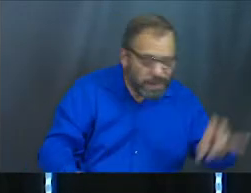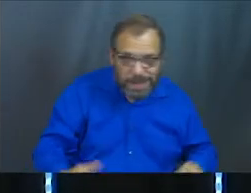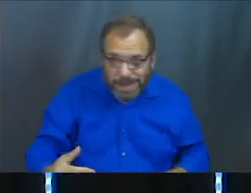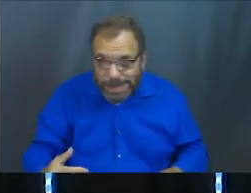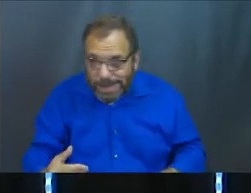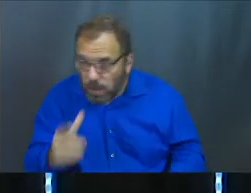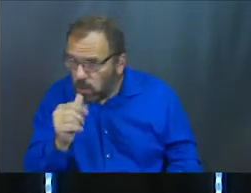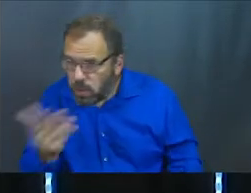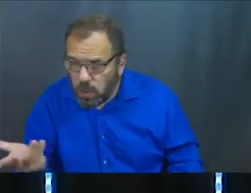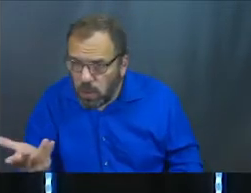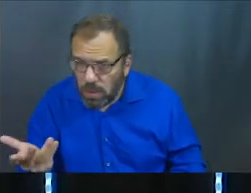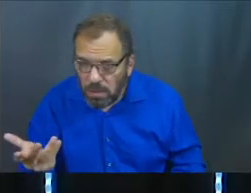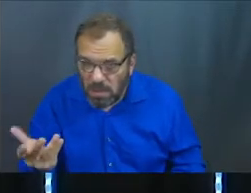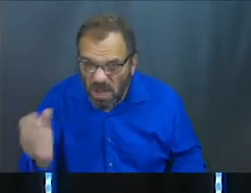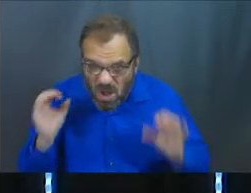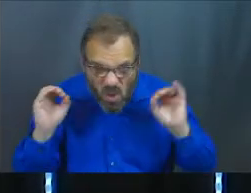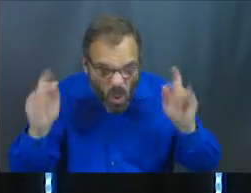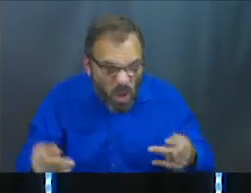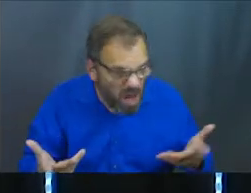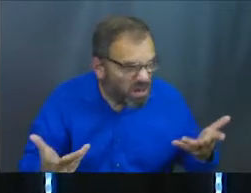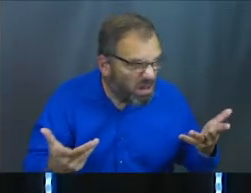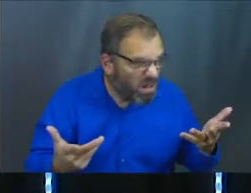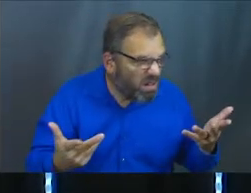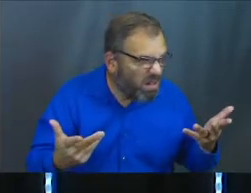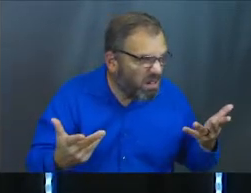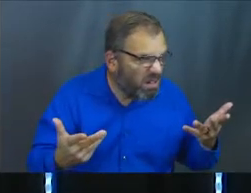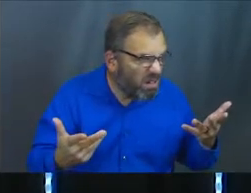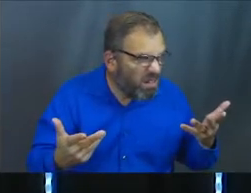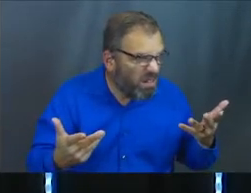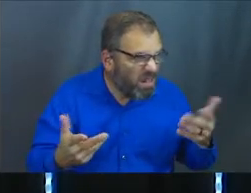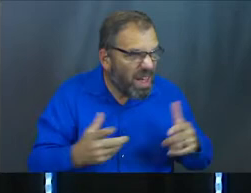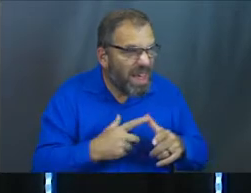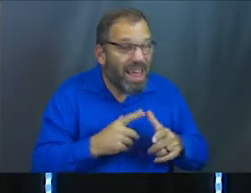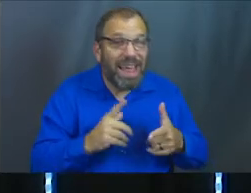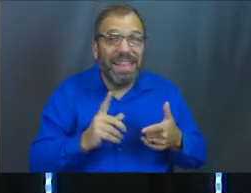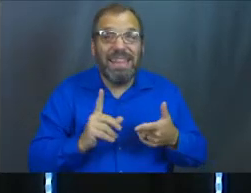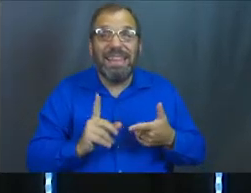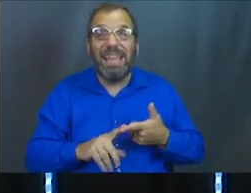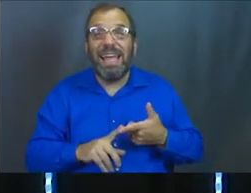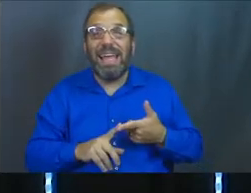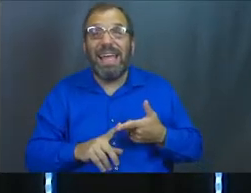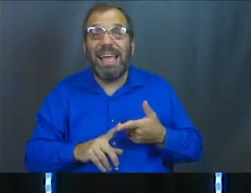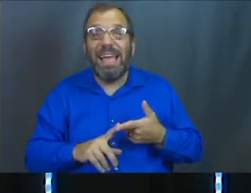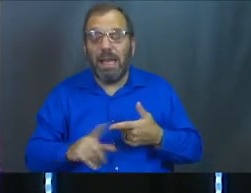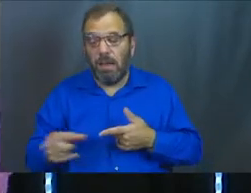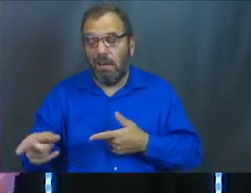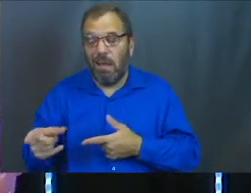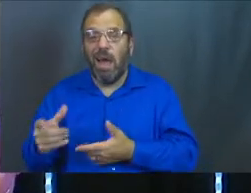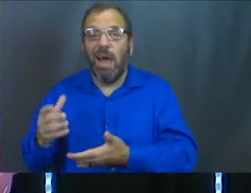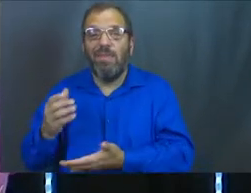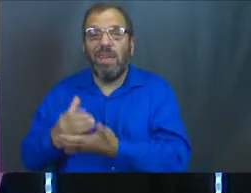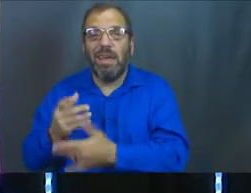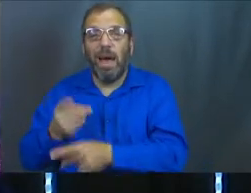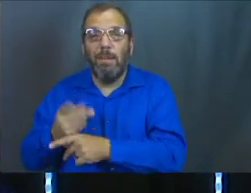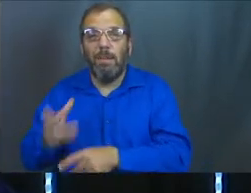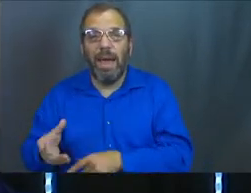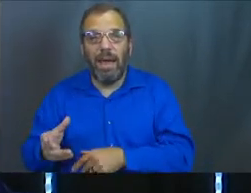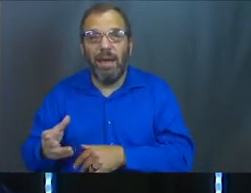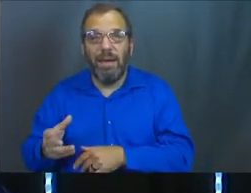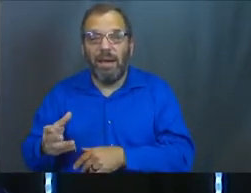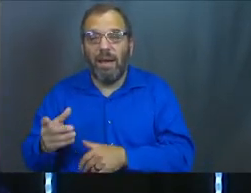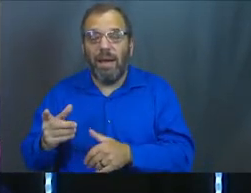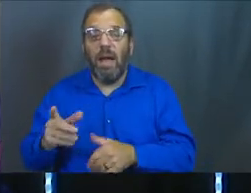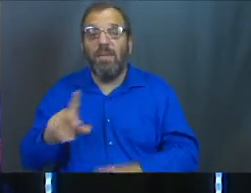can't find anybody who can interpret it correctly for him. And then suddenly the cupbearer speaks up. Verse nine,